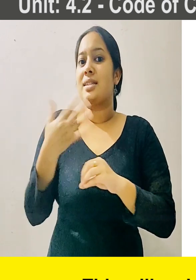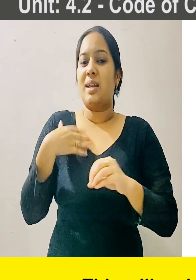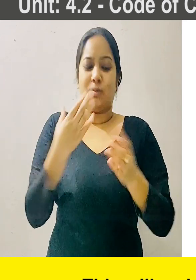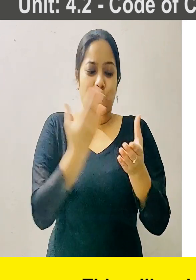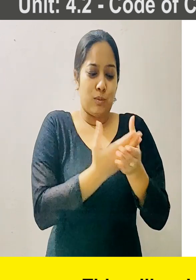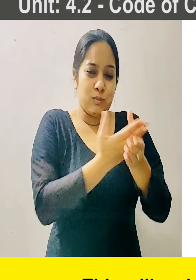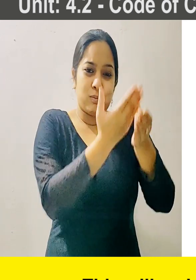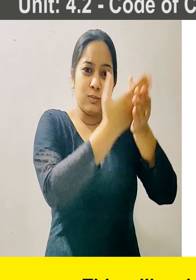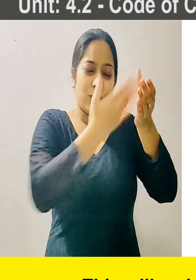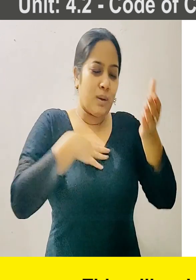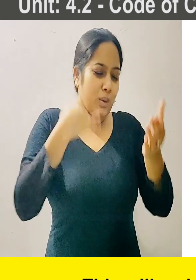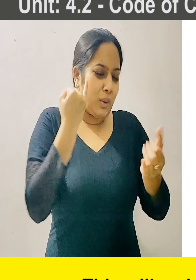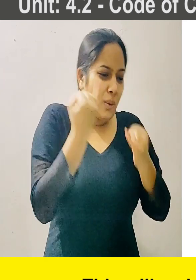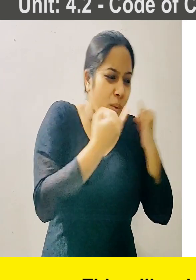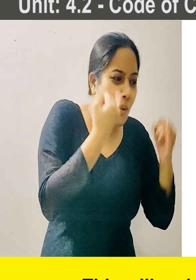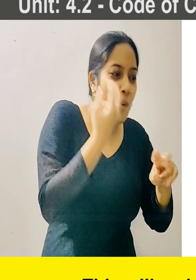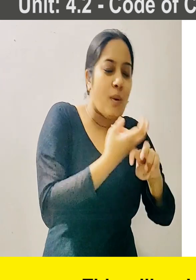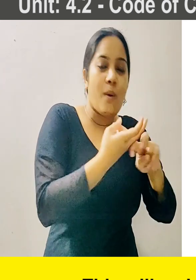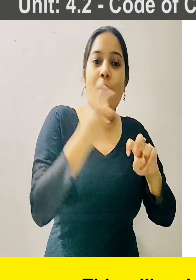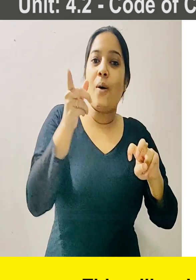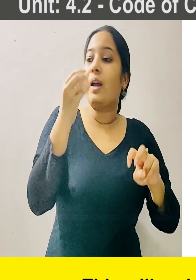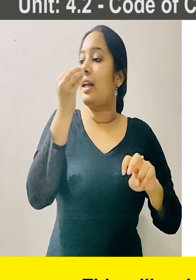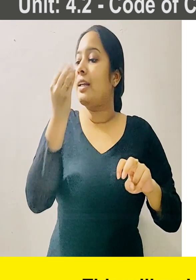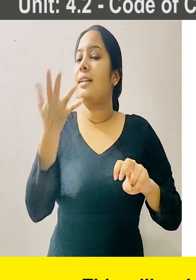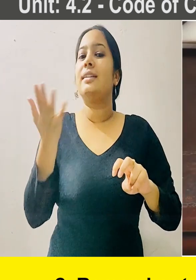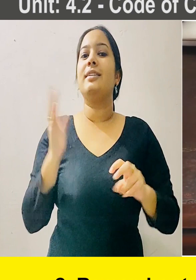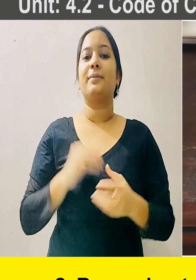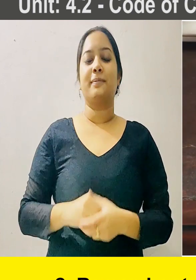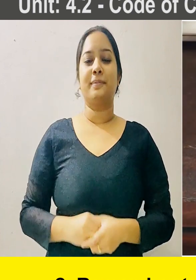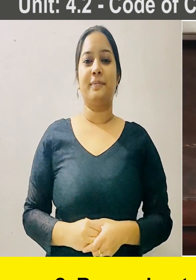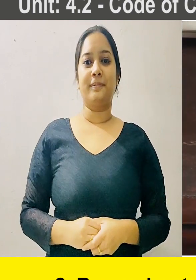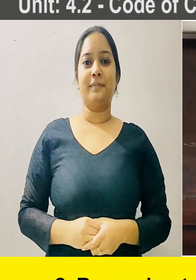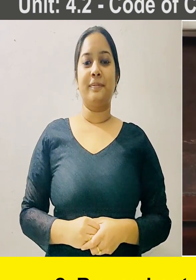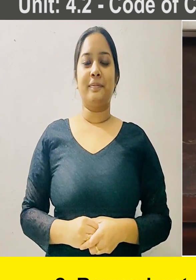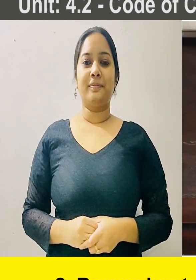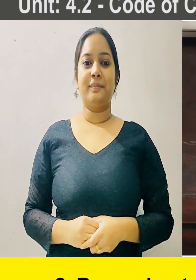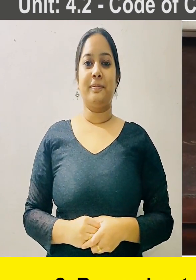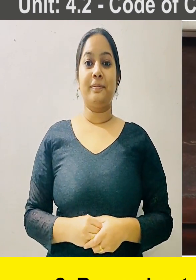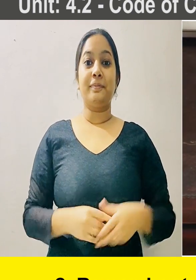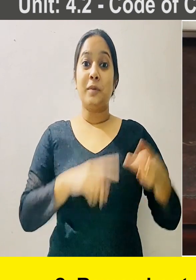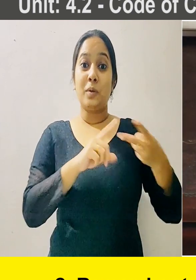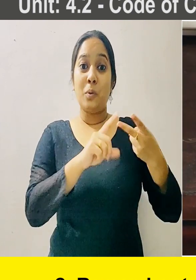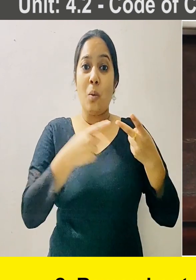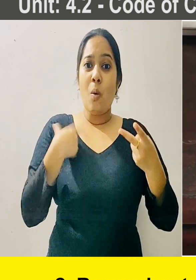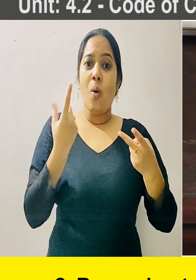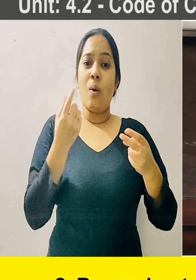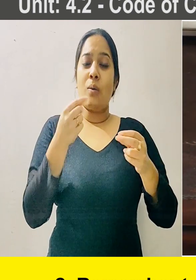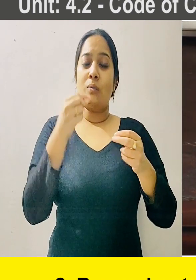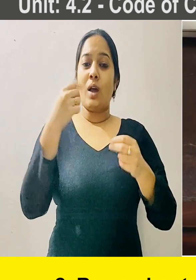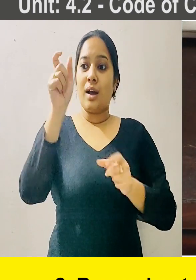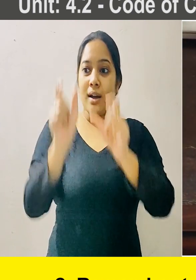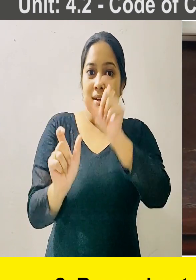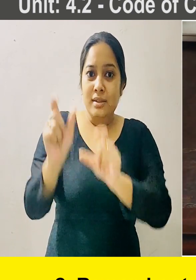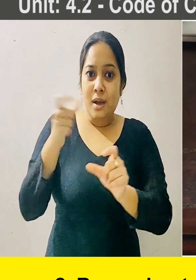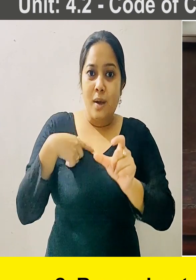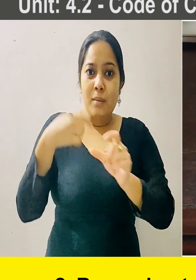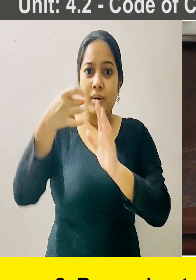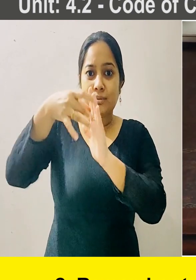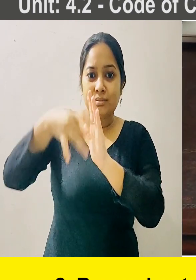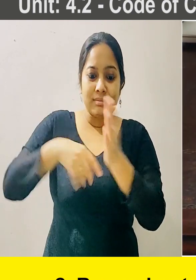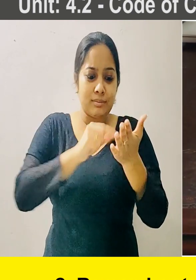the need to go through a large amount of files. 2. to never write any customer